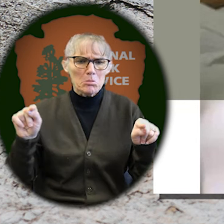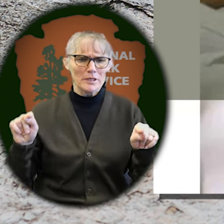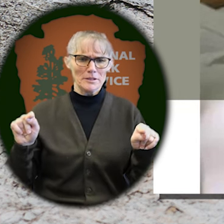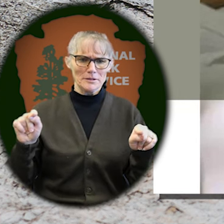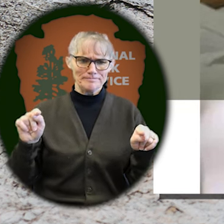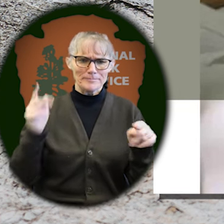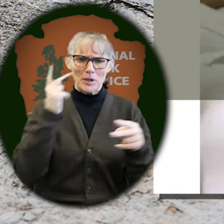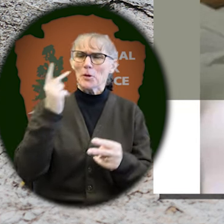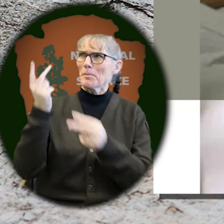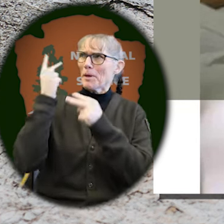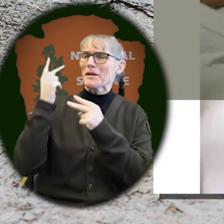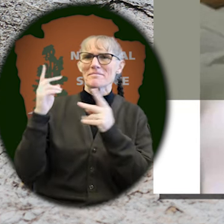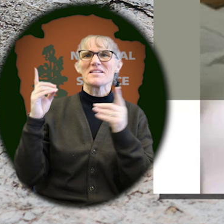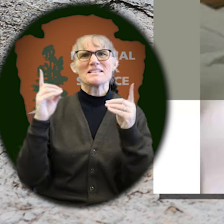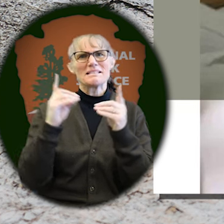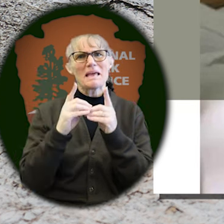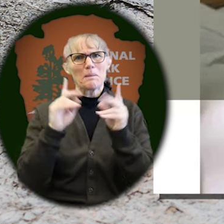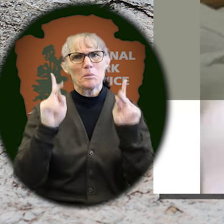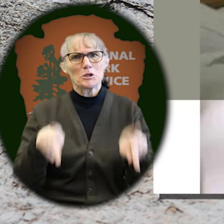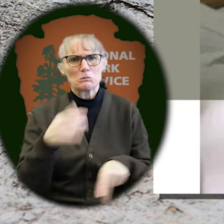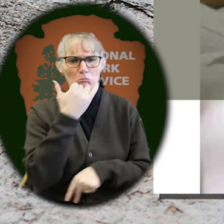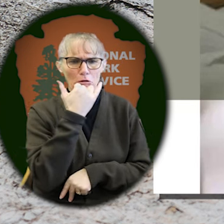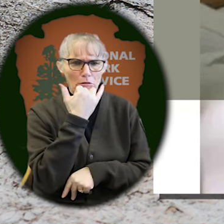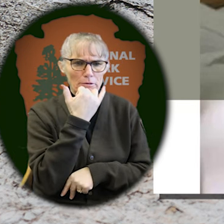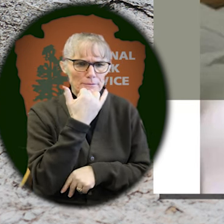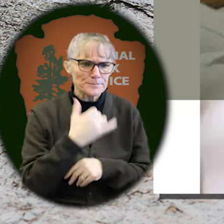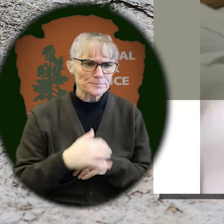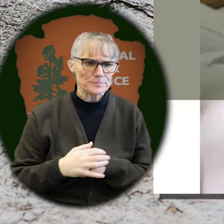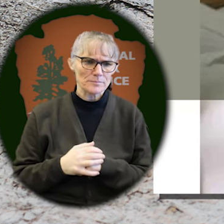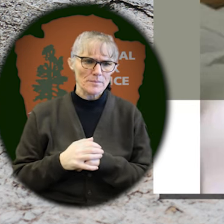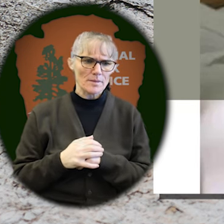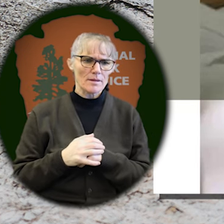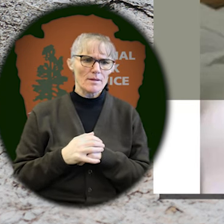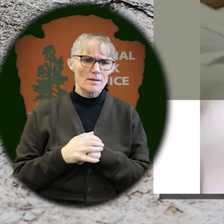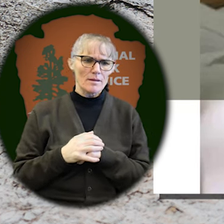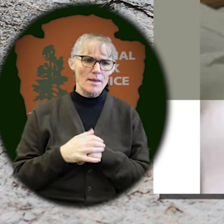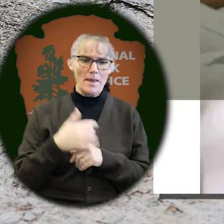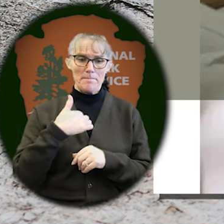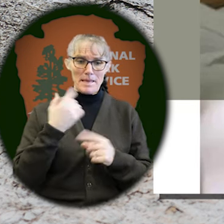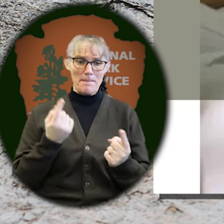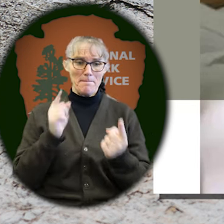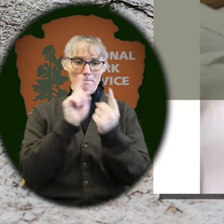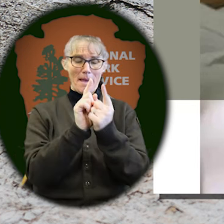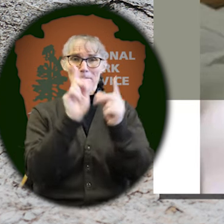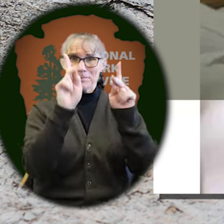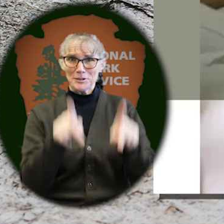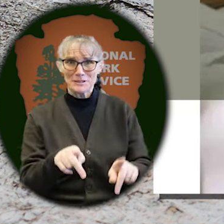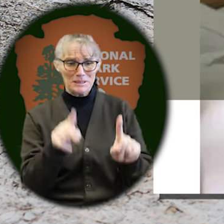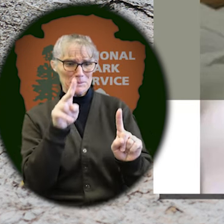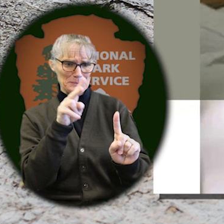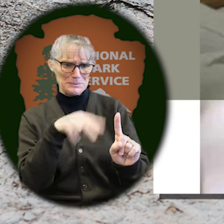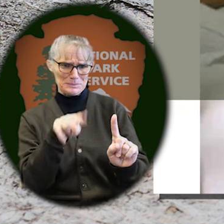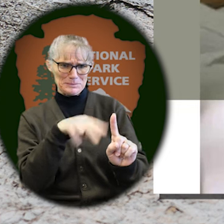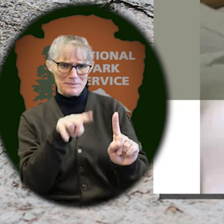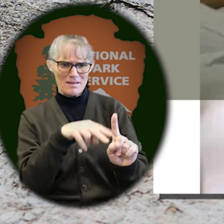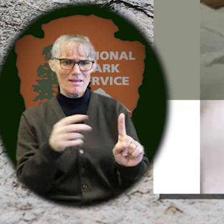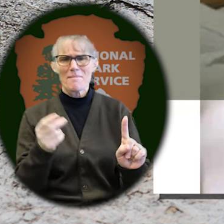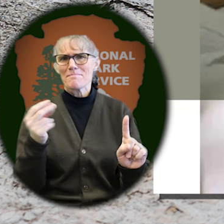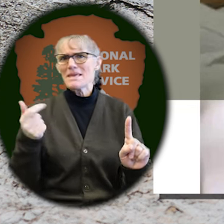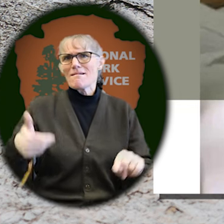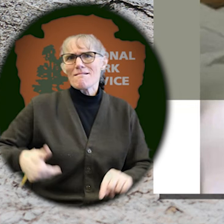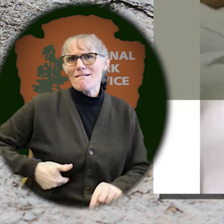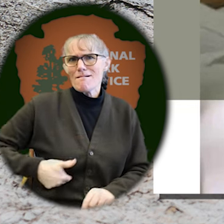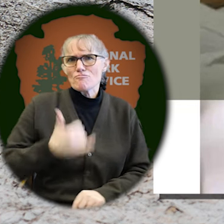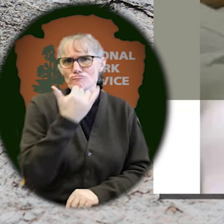we've all dated the wrong person. Well, this individual, when I met, I knew immediately